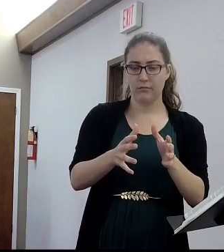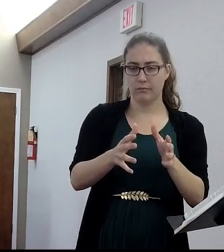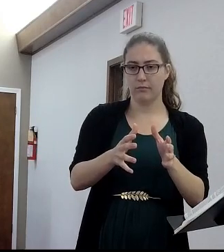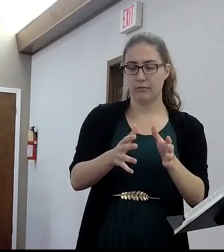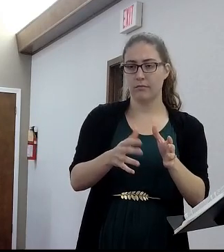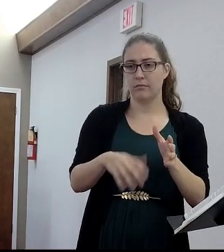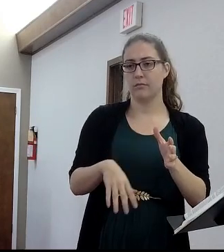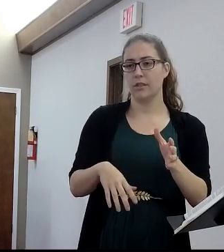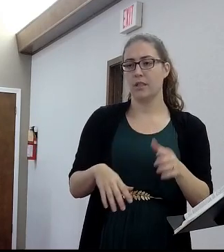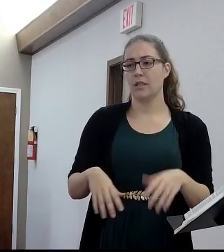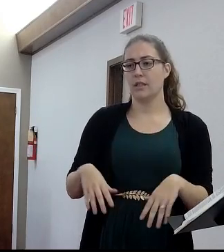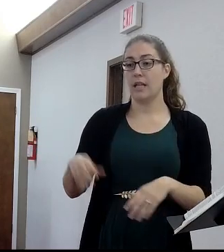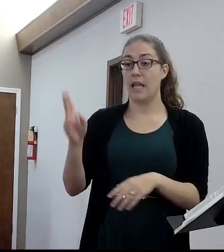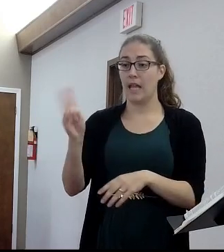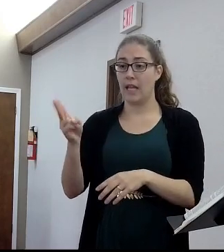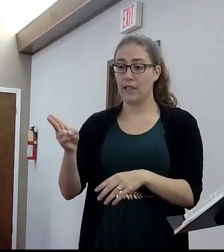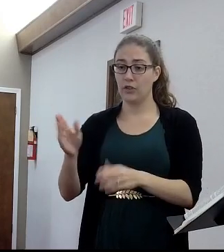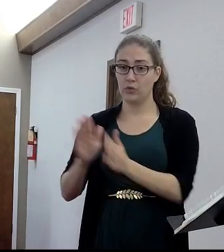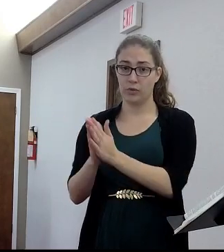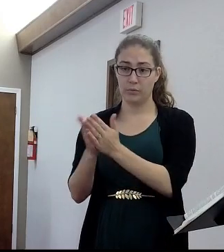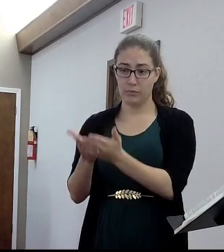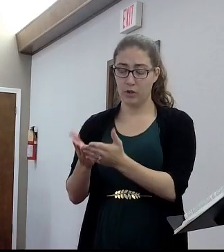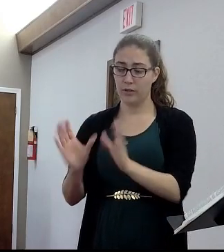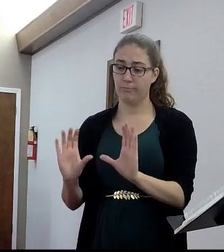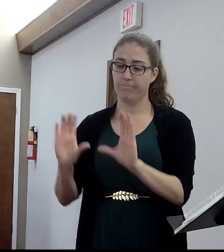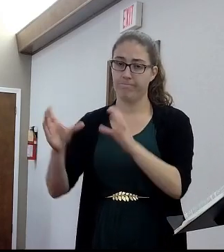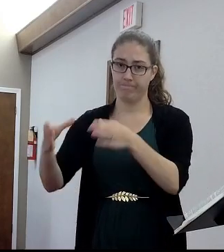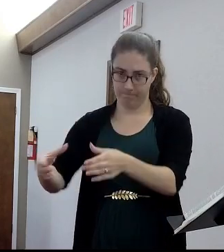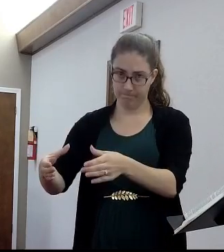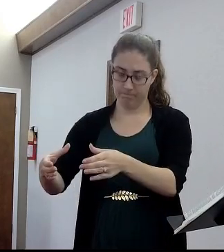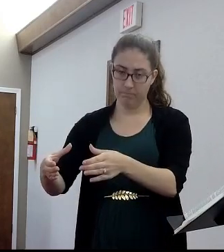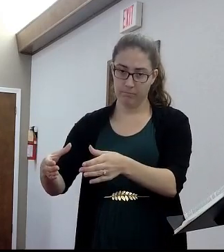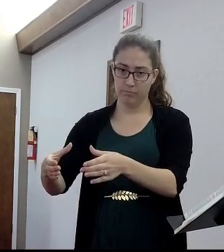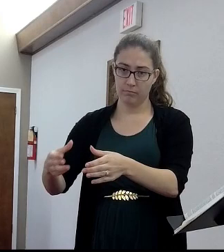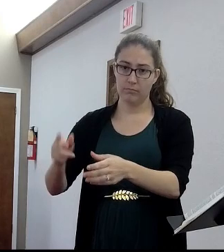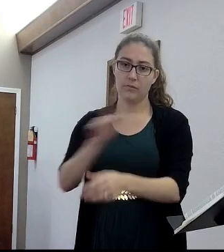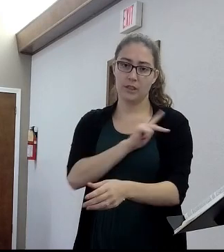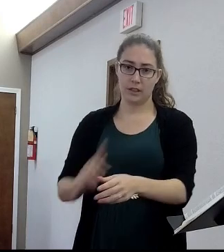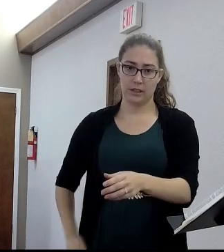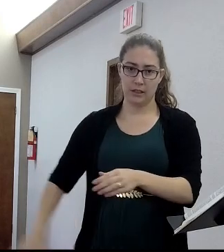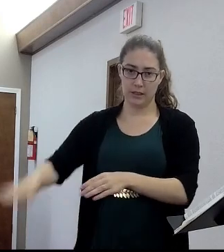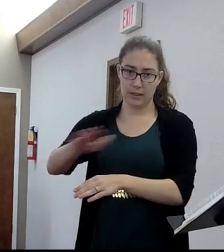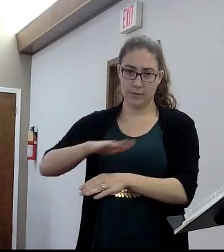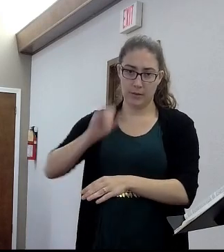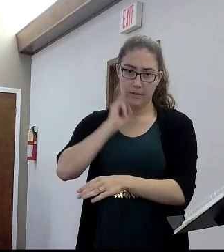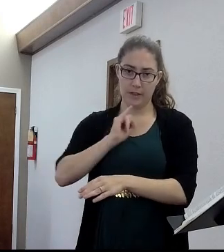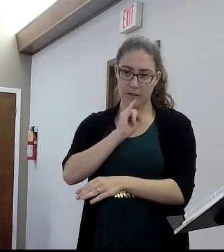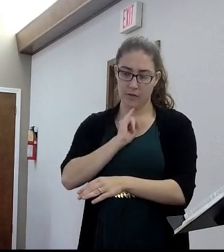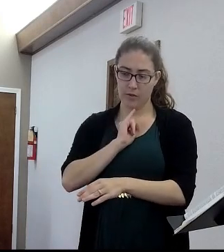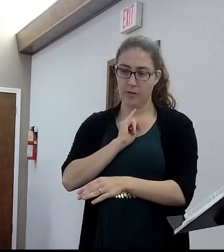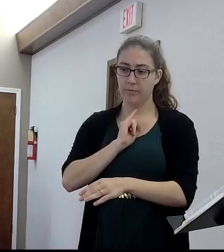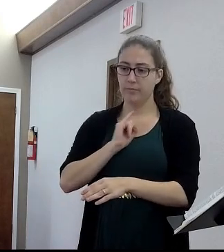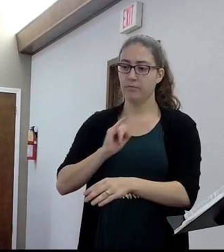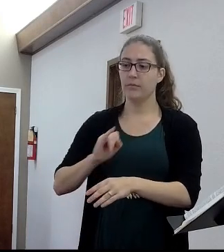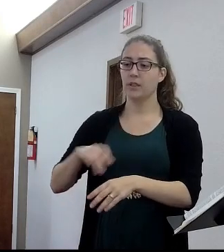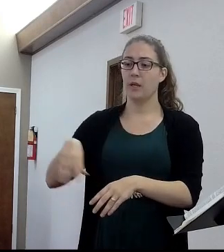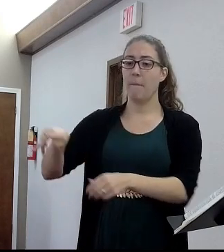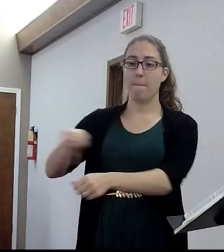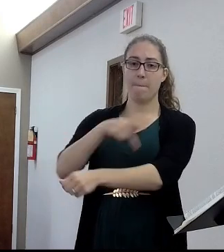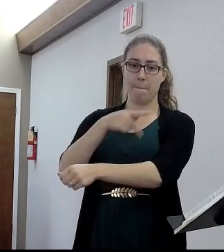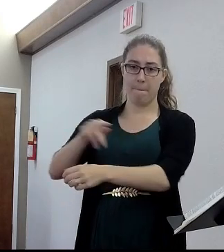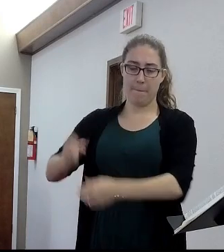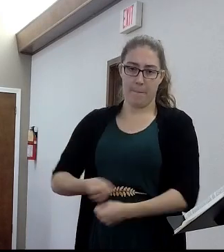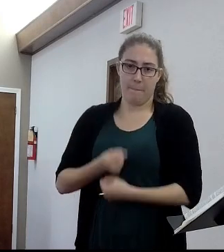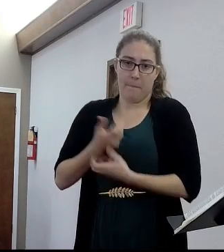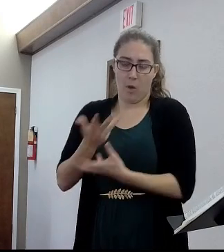books. And so, that gives you the history of the kingdom of Israel. And then, it moves into the poetry books. And then,